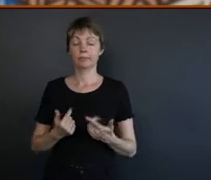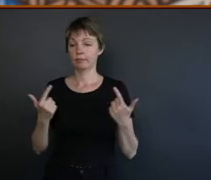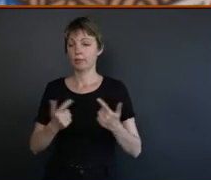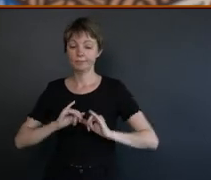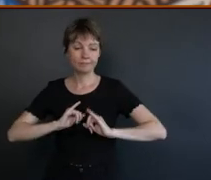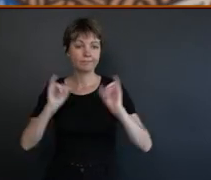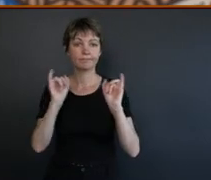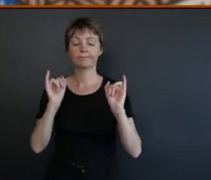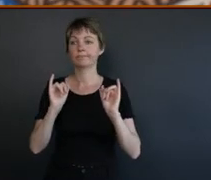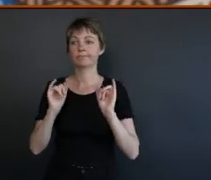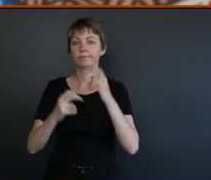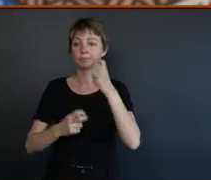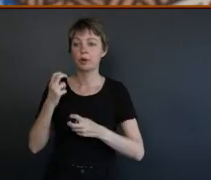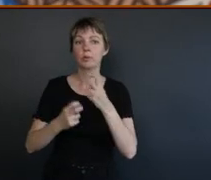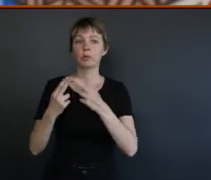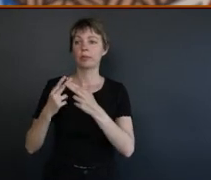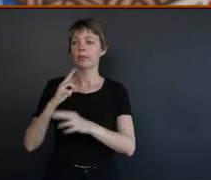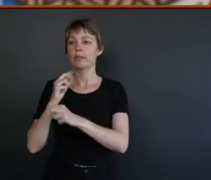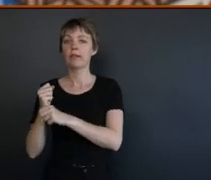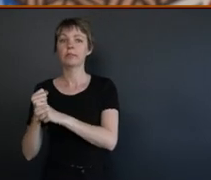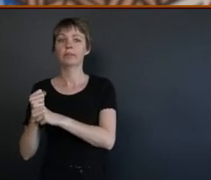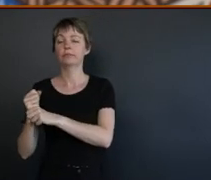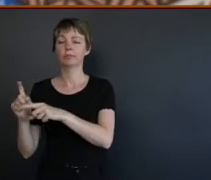crisis with the government in different areas.